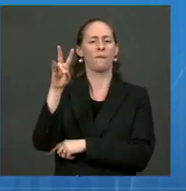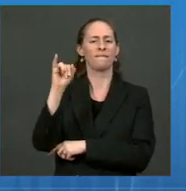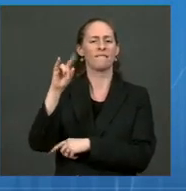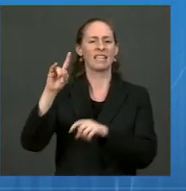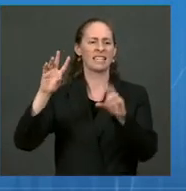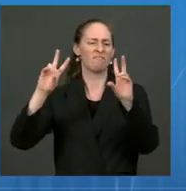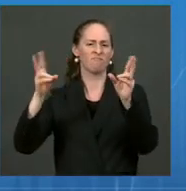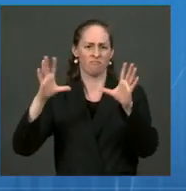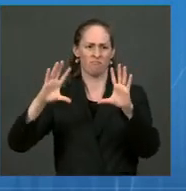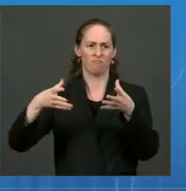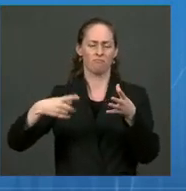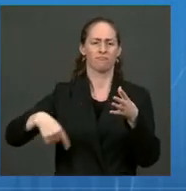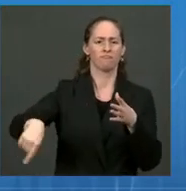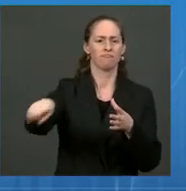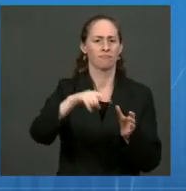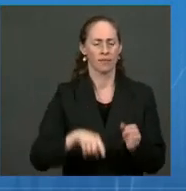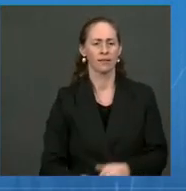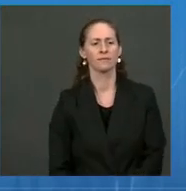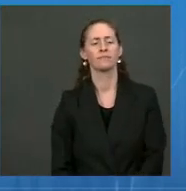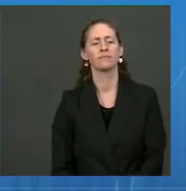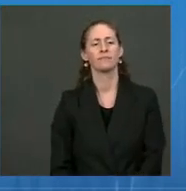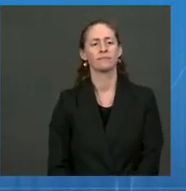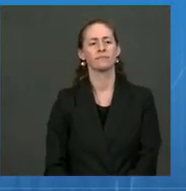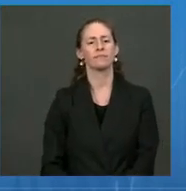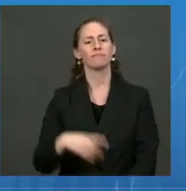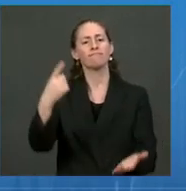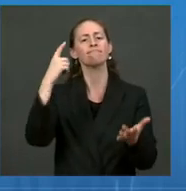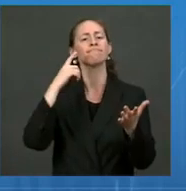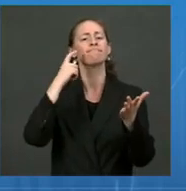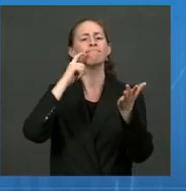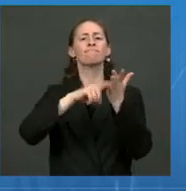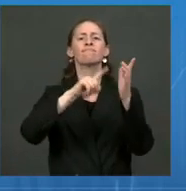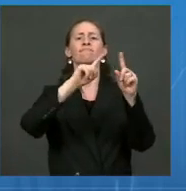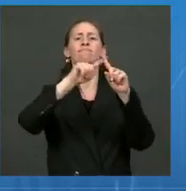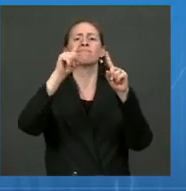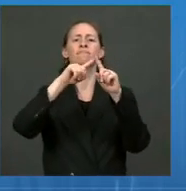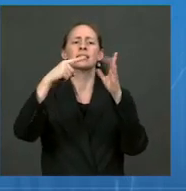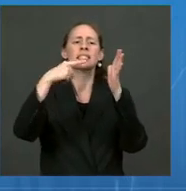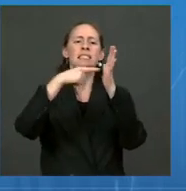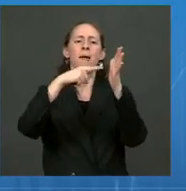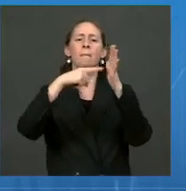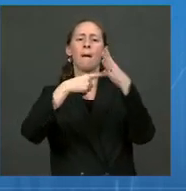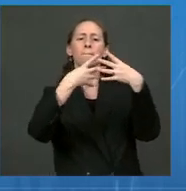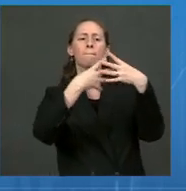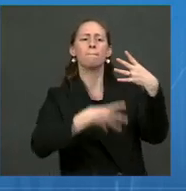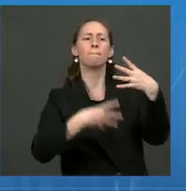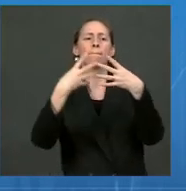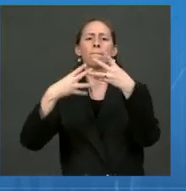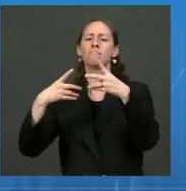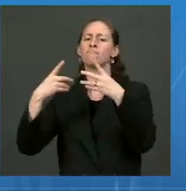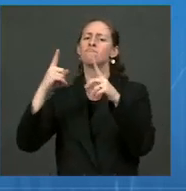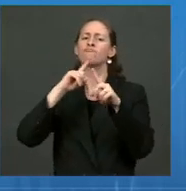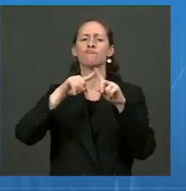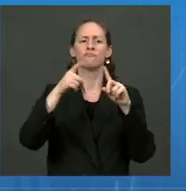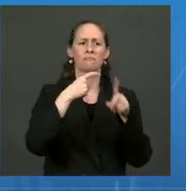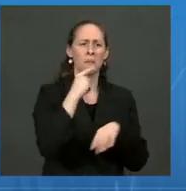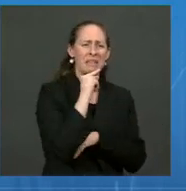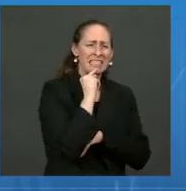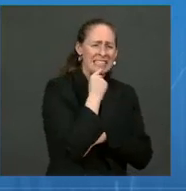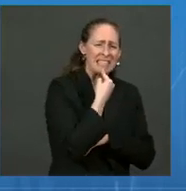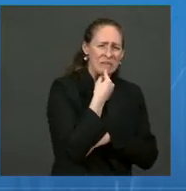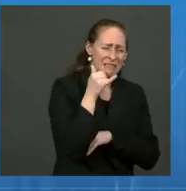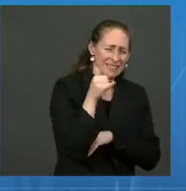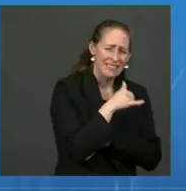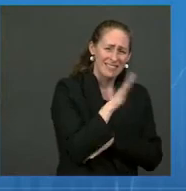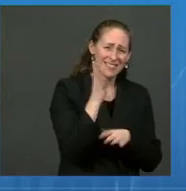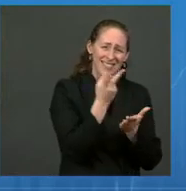see is a constellation of signs and symptoms that range from profound debilitating fatigue, shortness